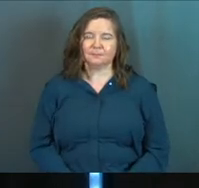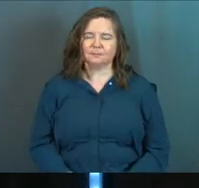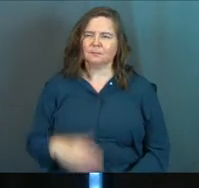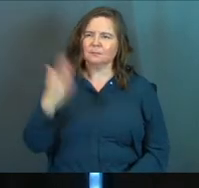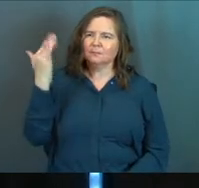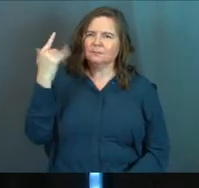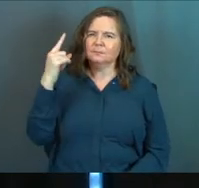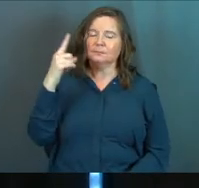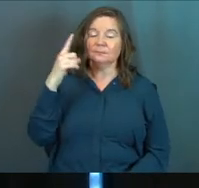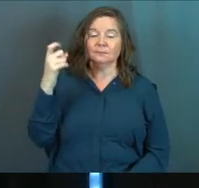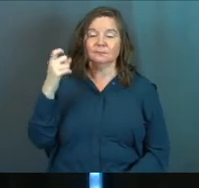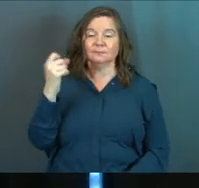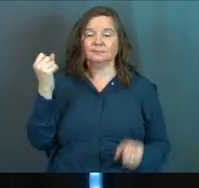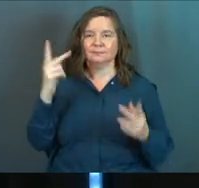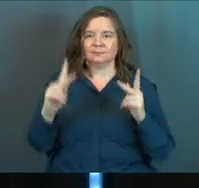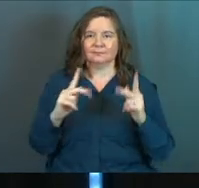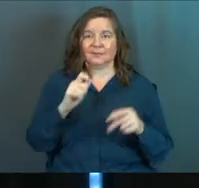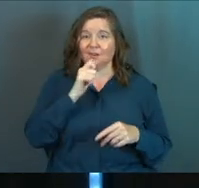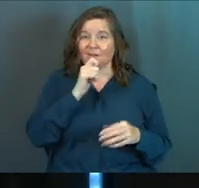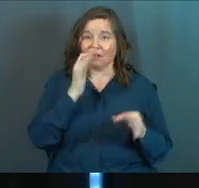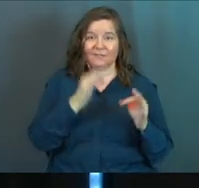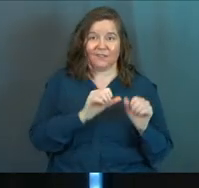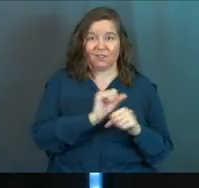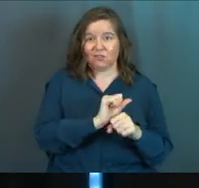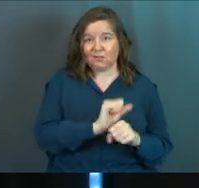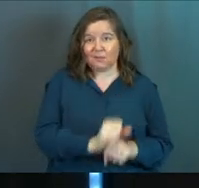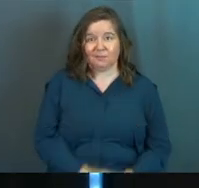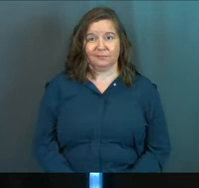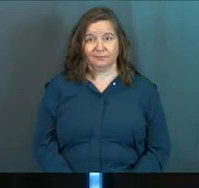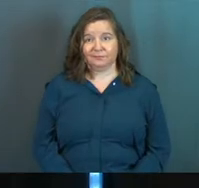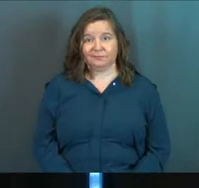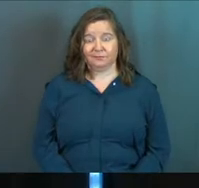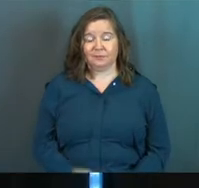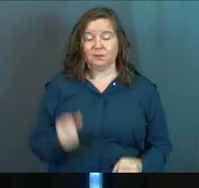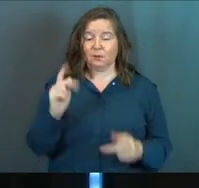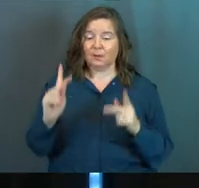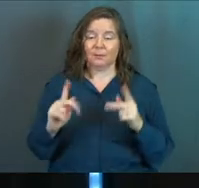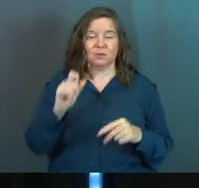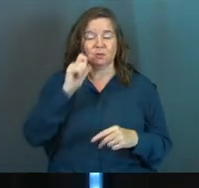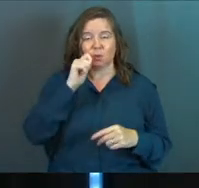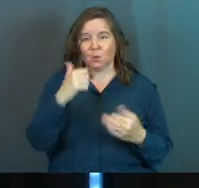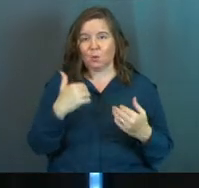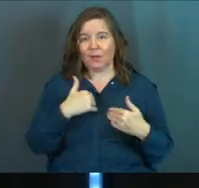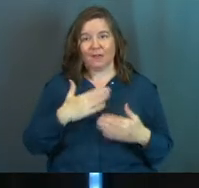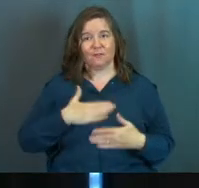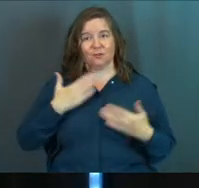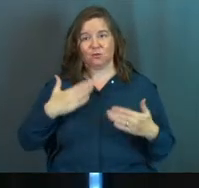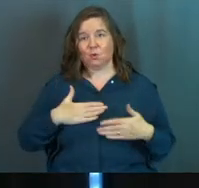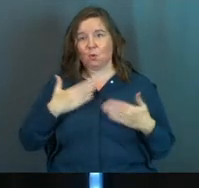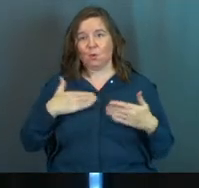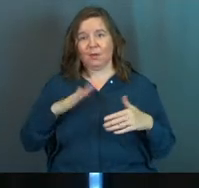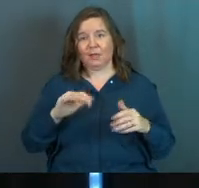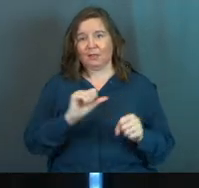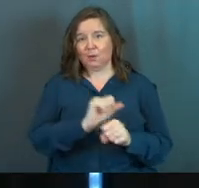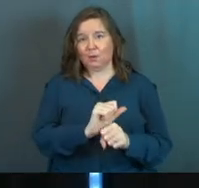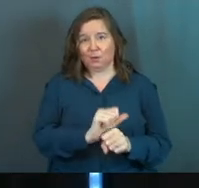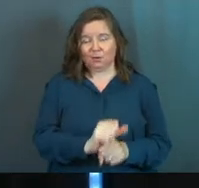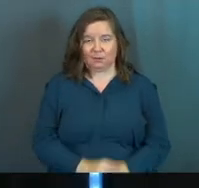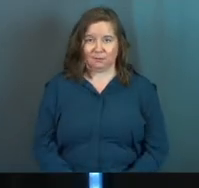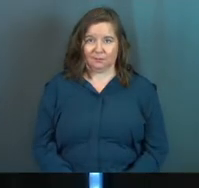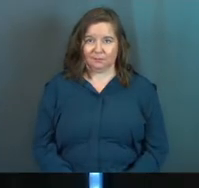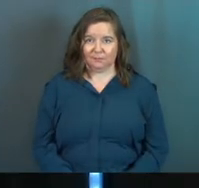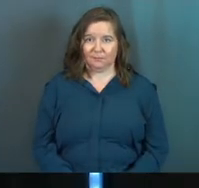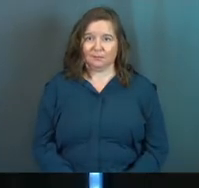Why? Because so many people aren't faithful at their job, and so many people don't have joy in their work.